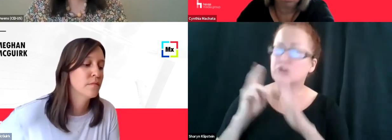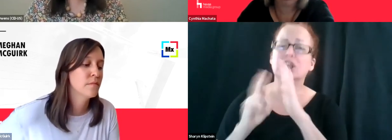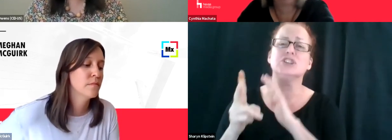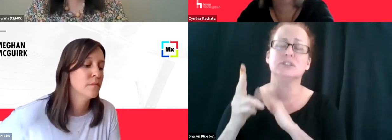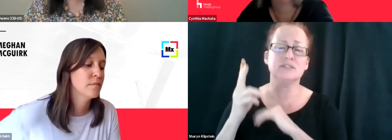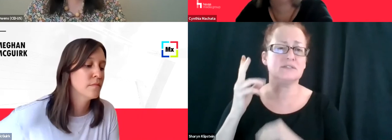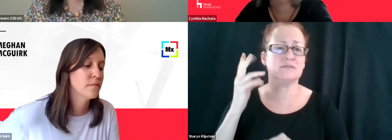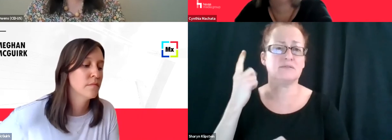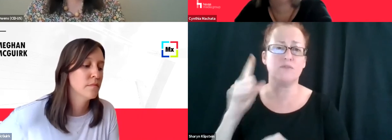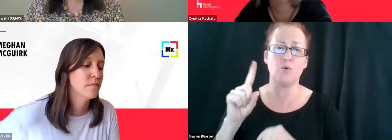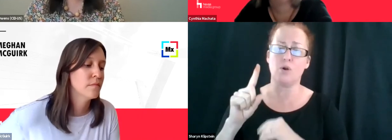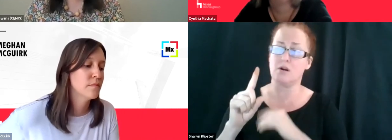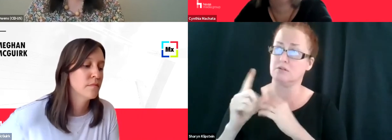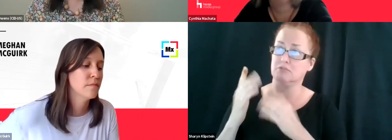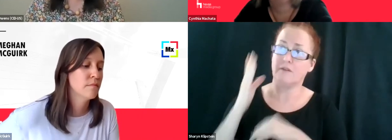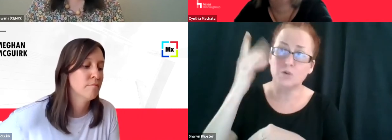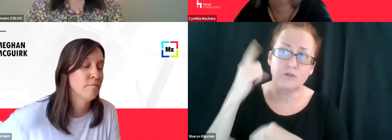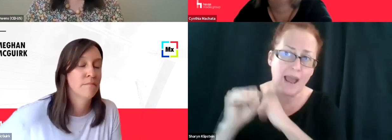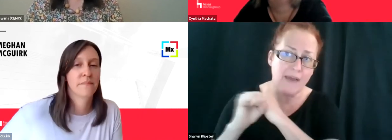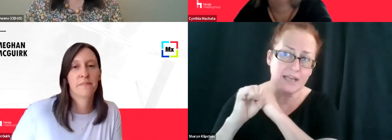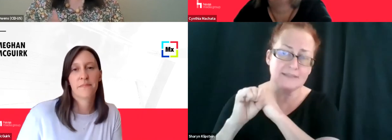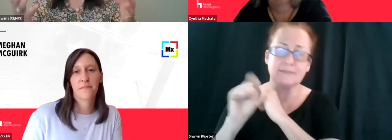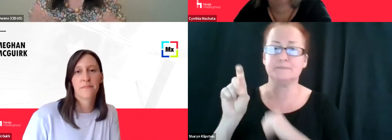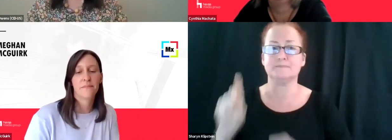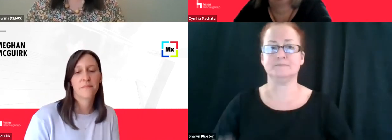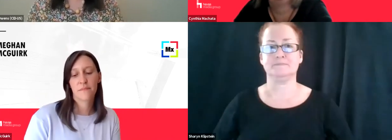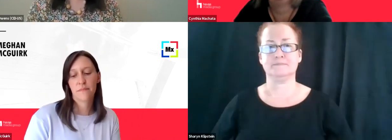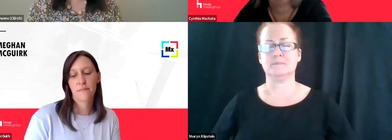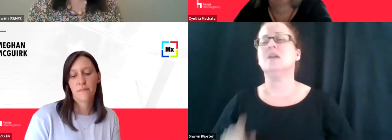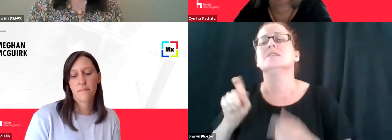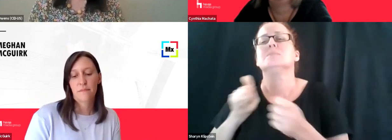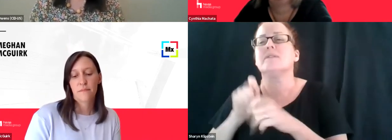of advertising, specifically online?